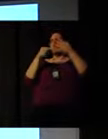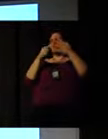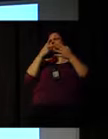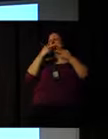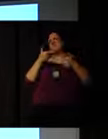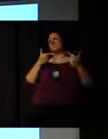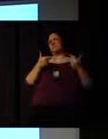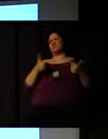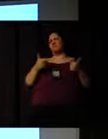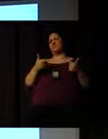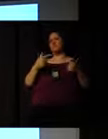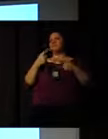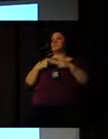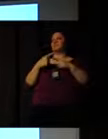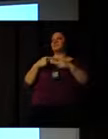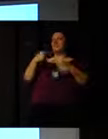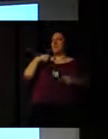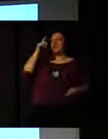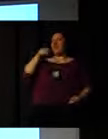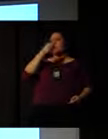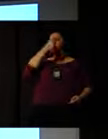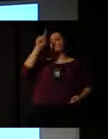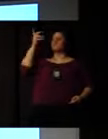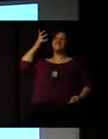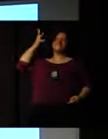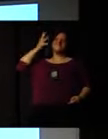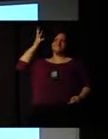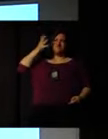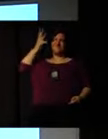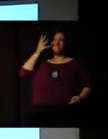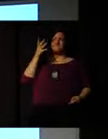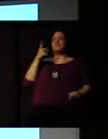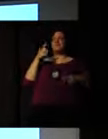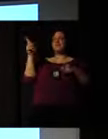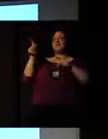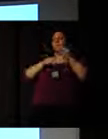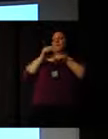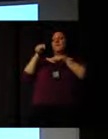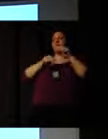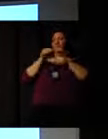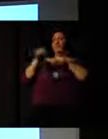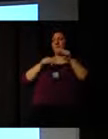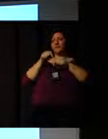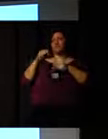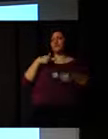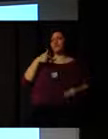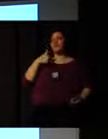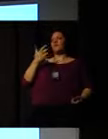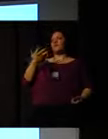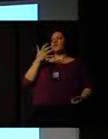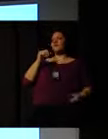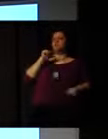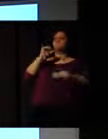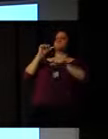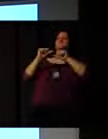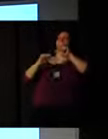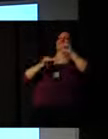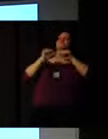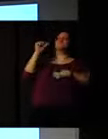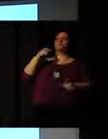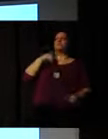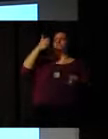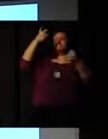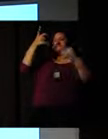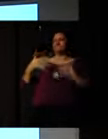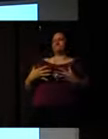I'm the last speaker. So this is the reason why I would like to change a little bit my approach. And you are